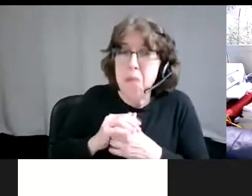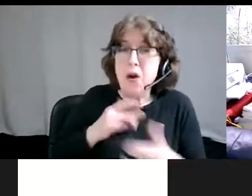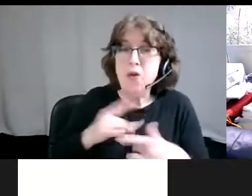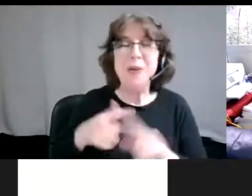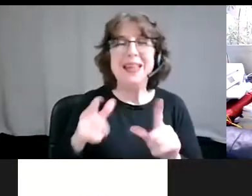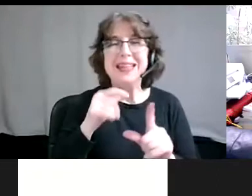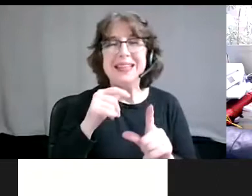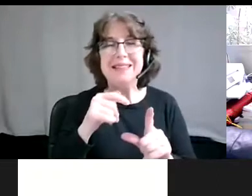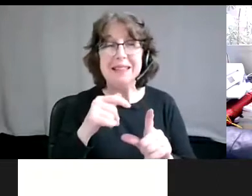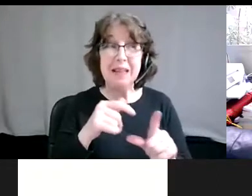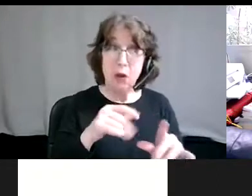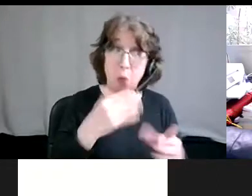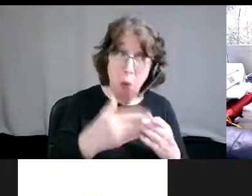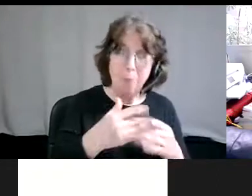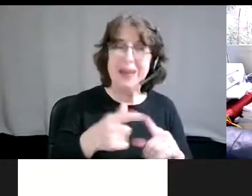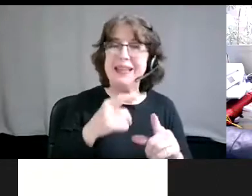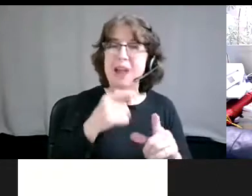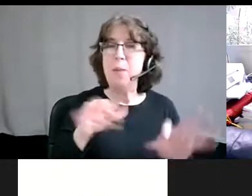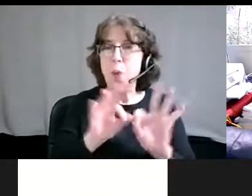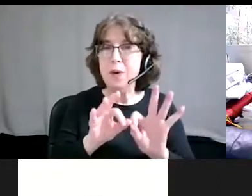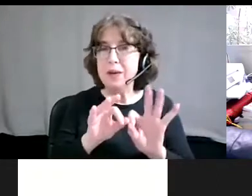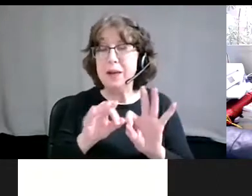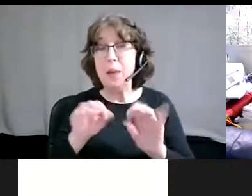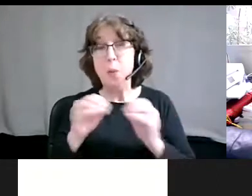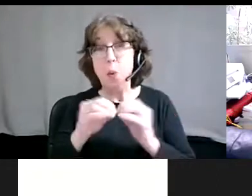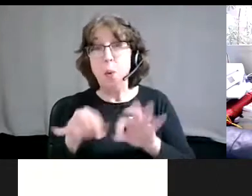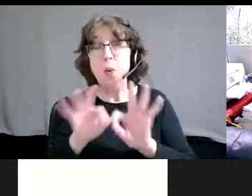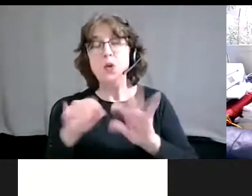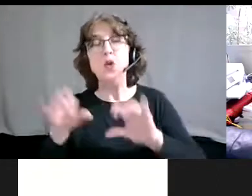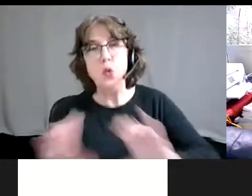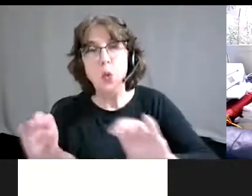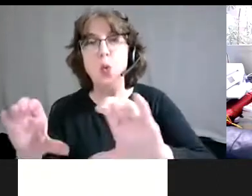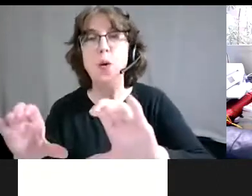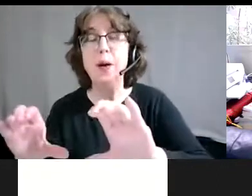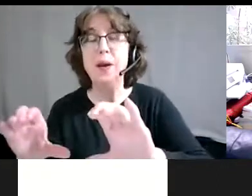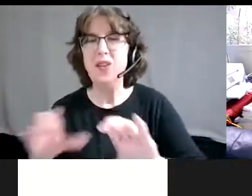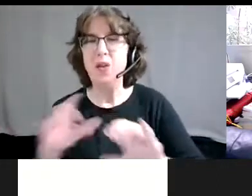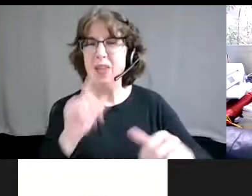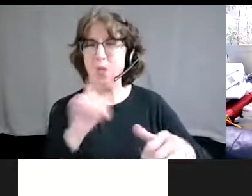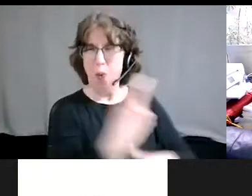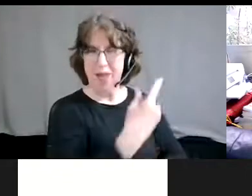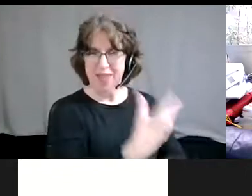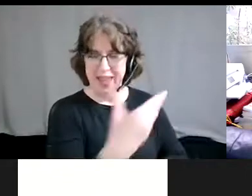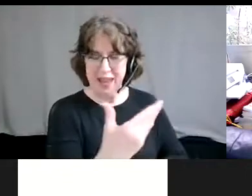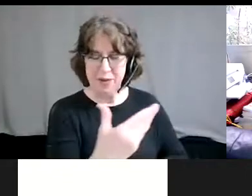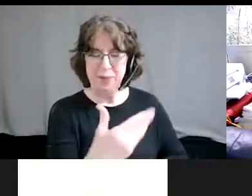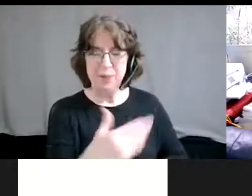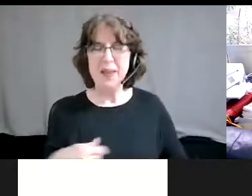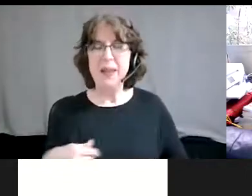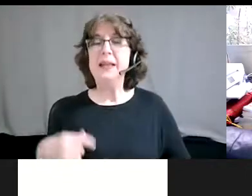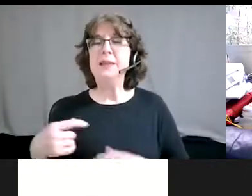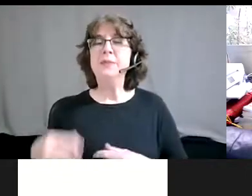So that's one thing. It's also important to hold a sort of understanding